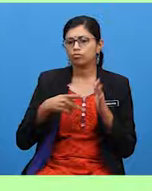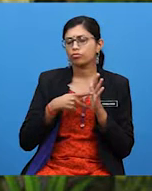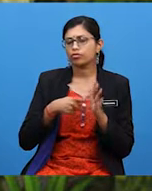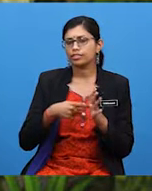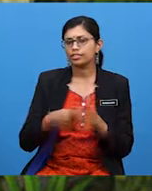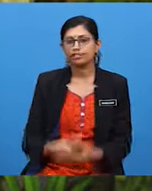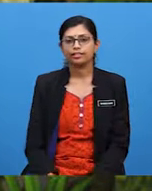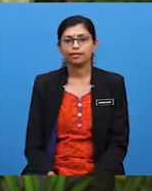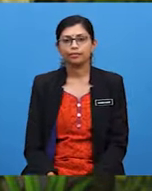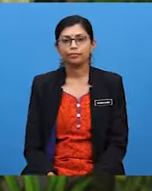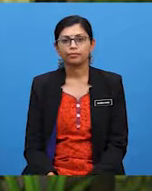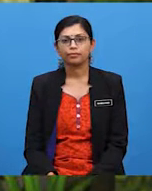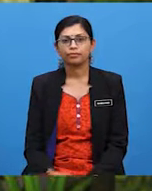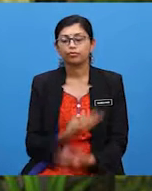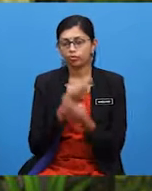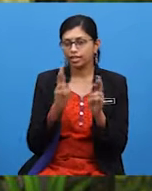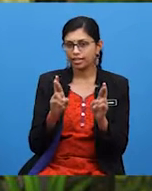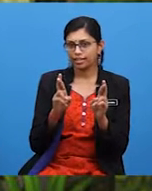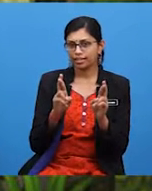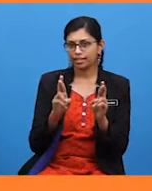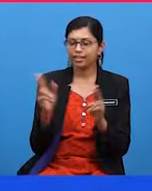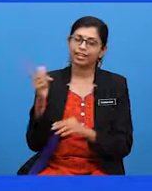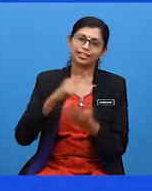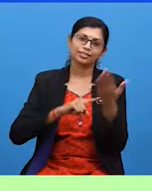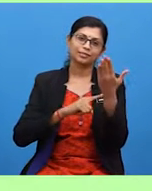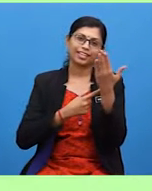Are you ready now? Let's begin.